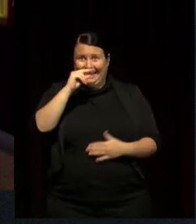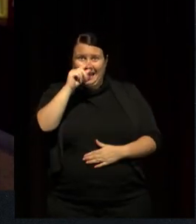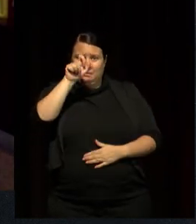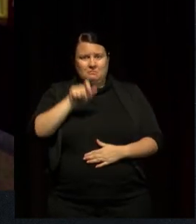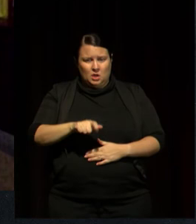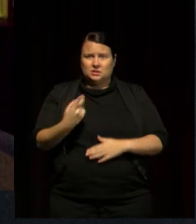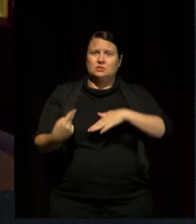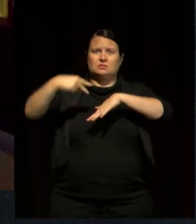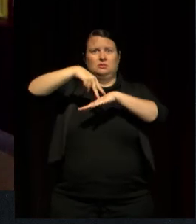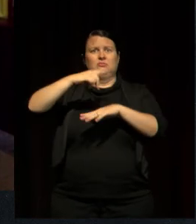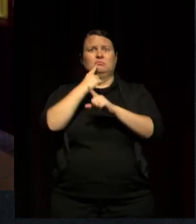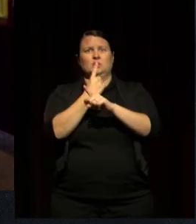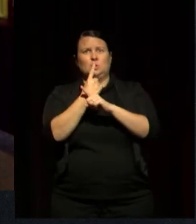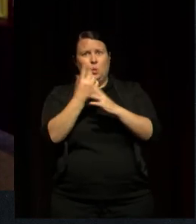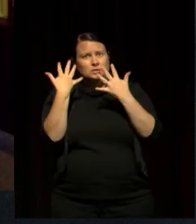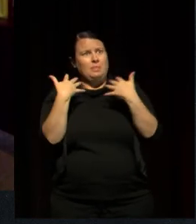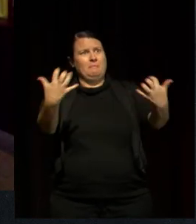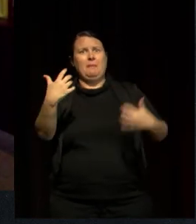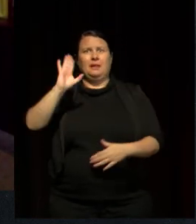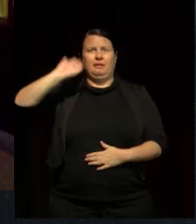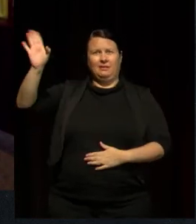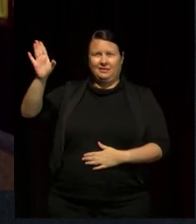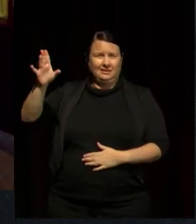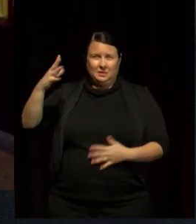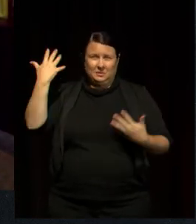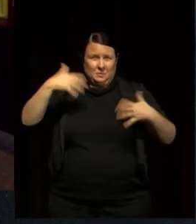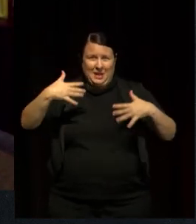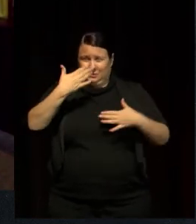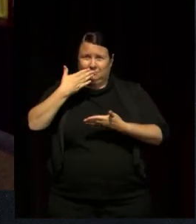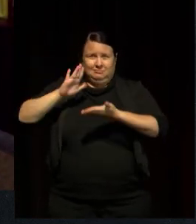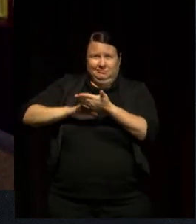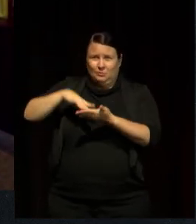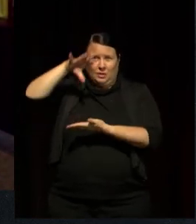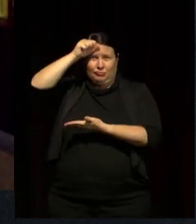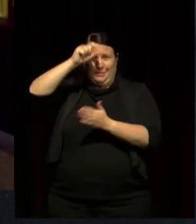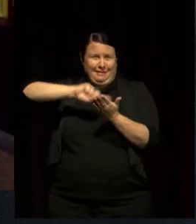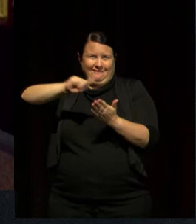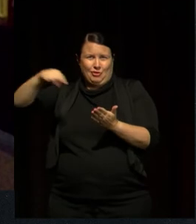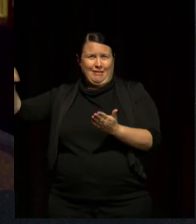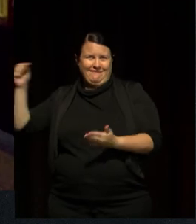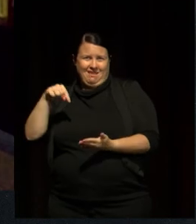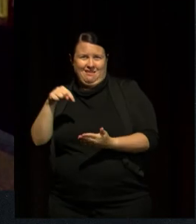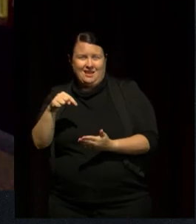to speak publicly is a humongous legacy. Right. It's something that she should be incredibly proud of.